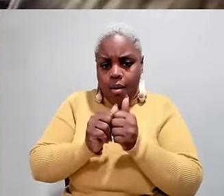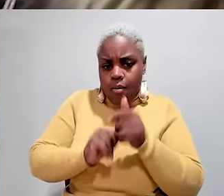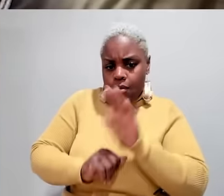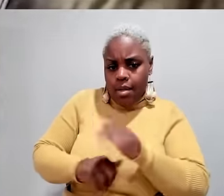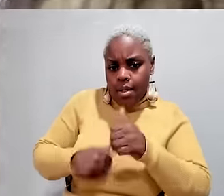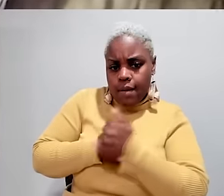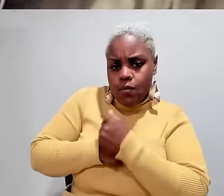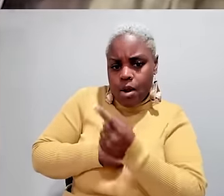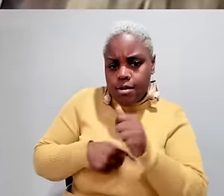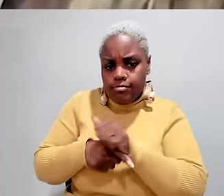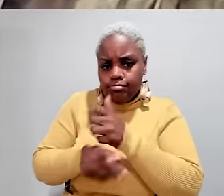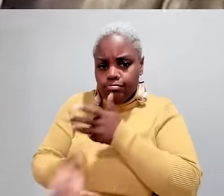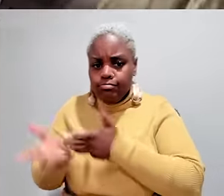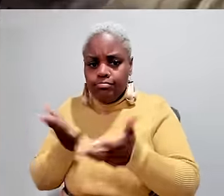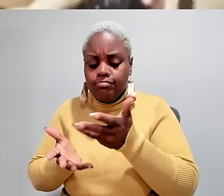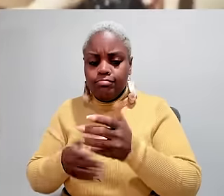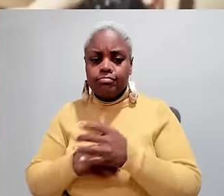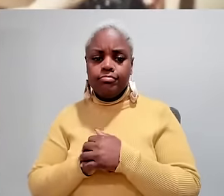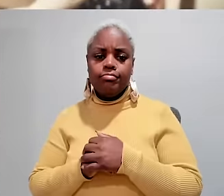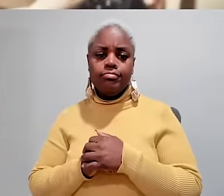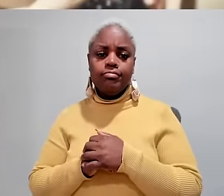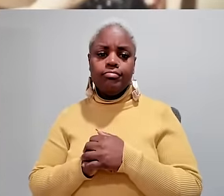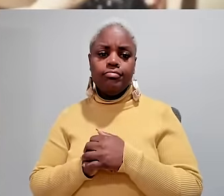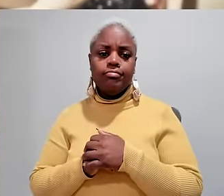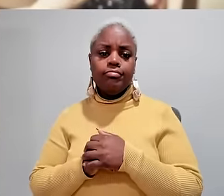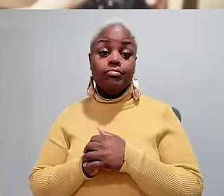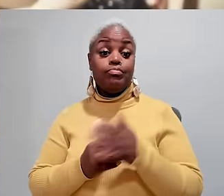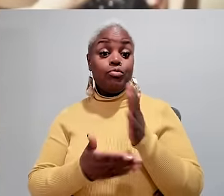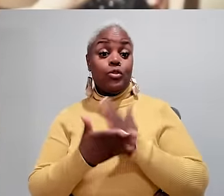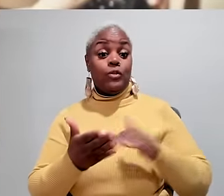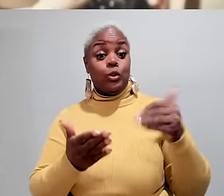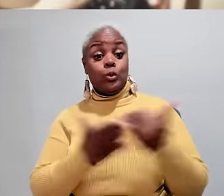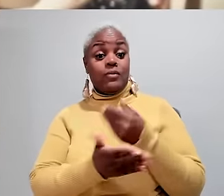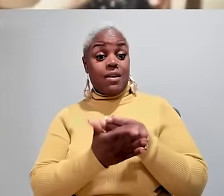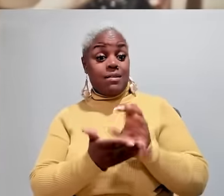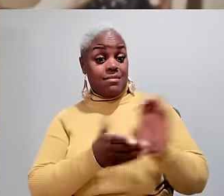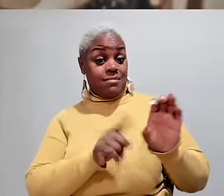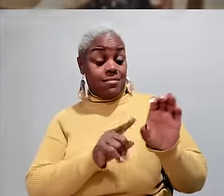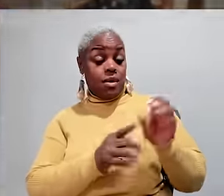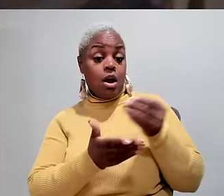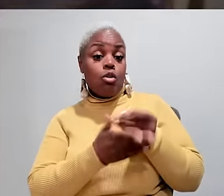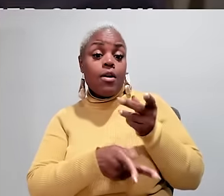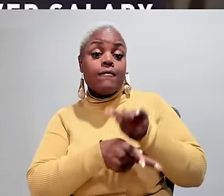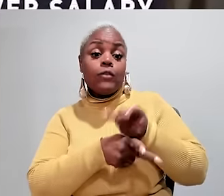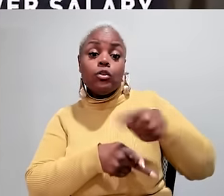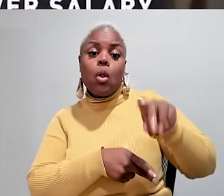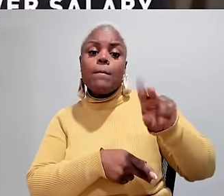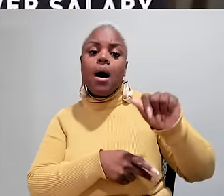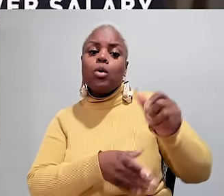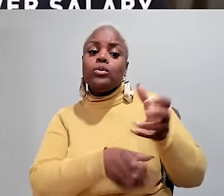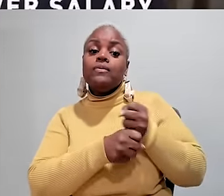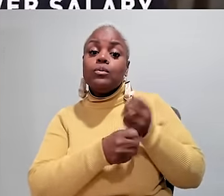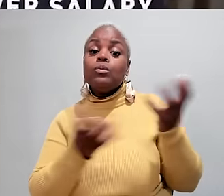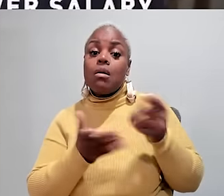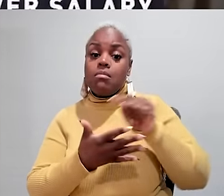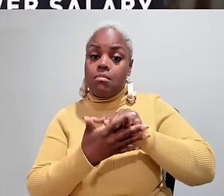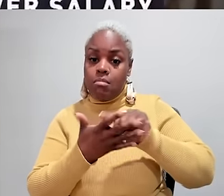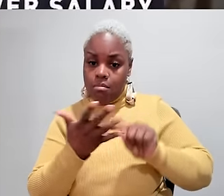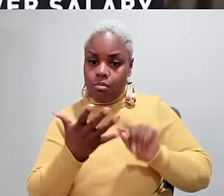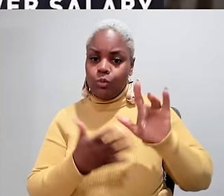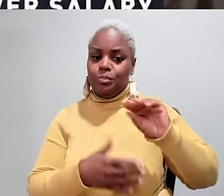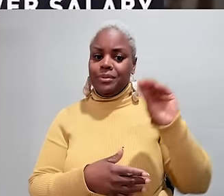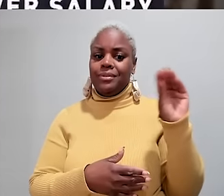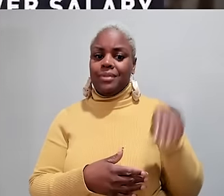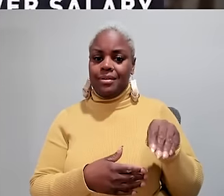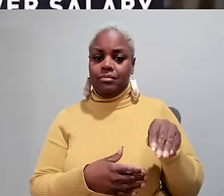to help care for their loved ones. As part of the new funding, caregivers in Oklahoma received a 25 percent